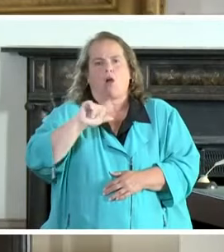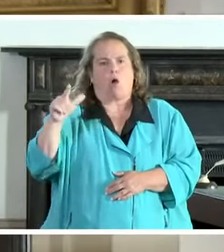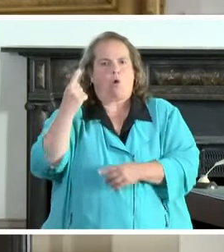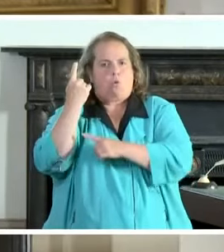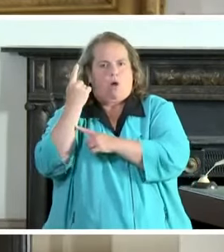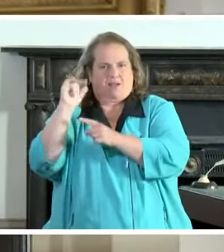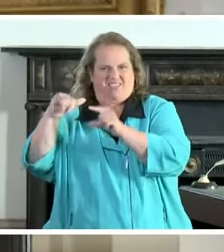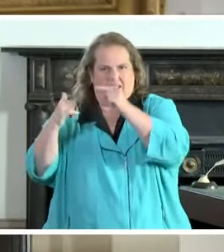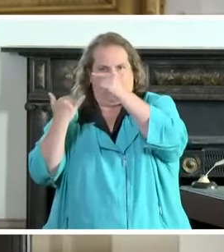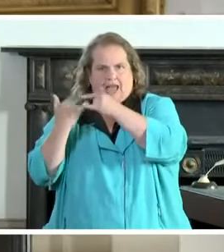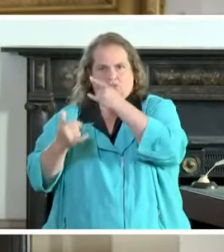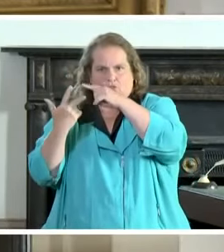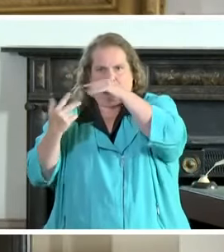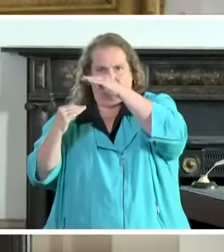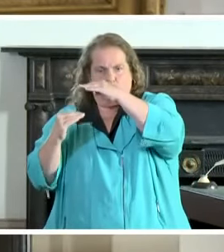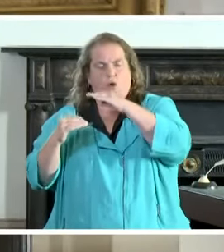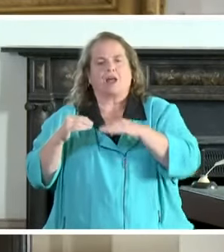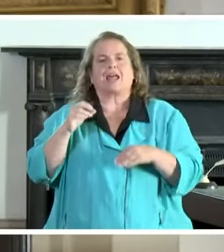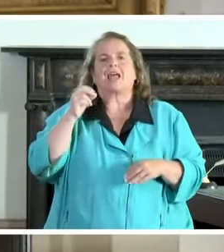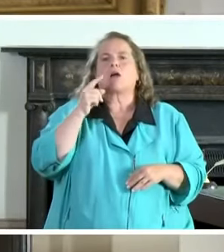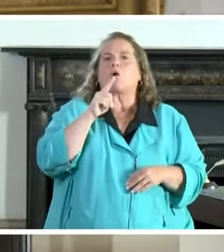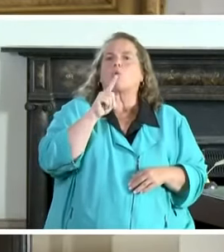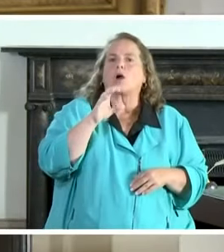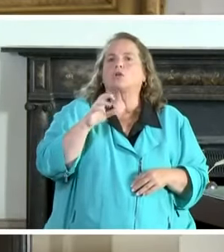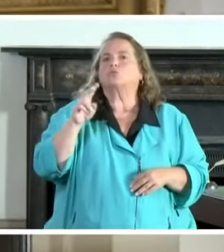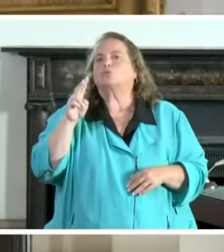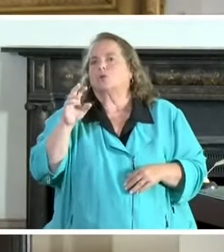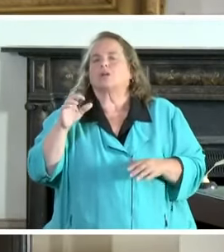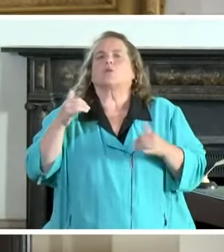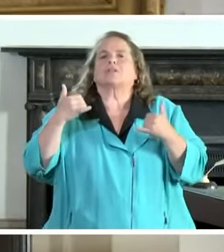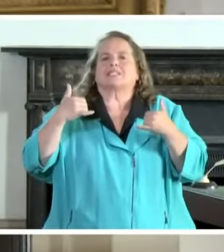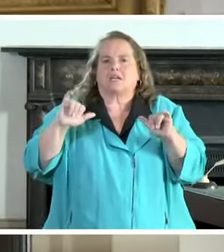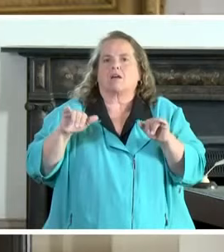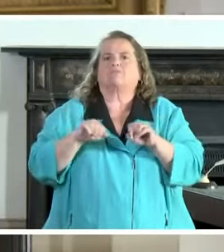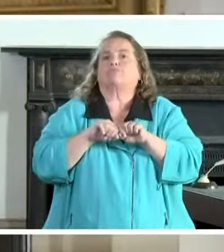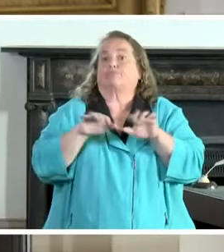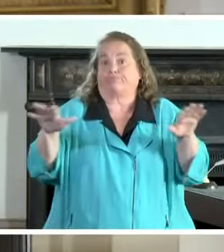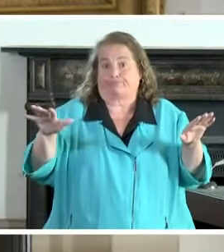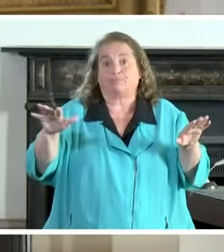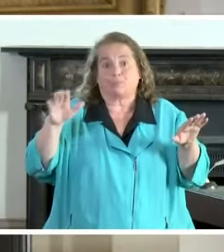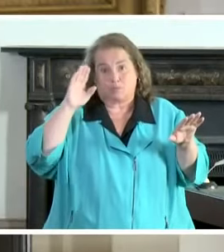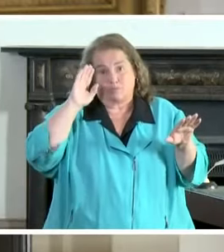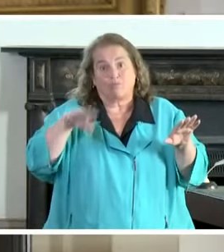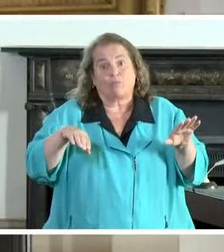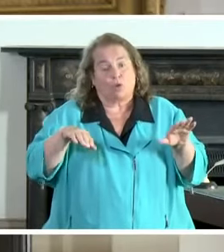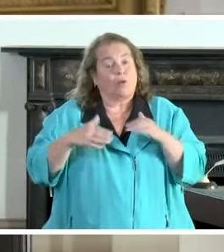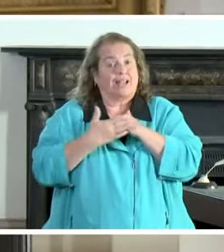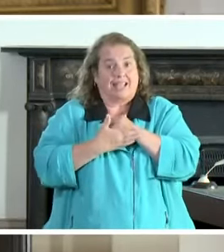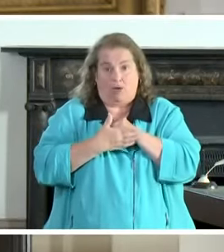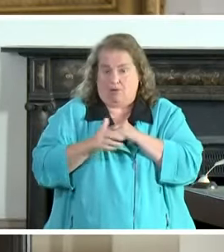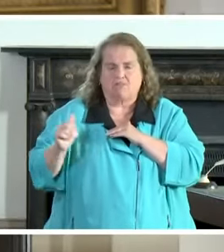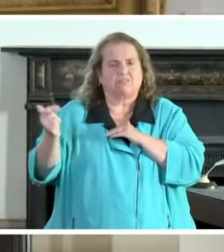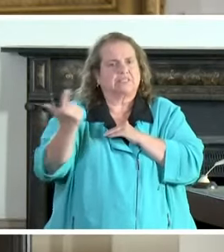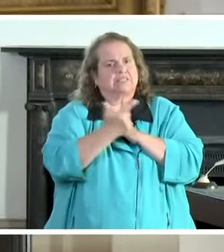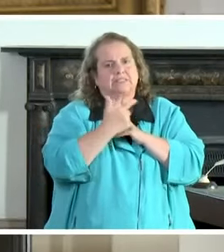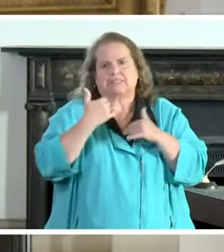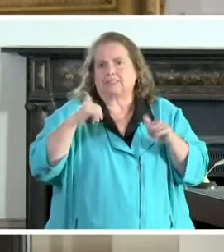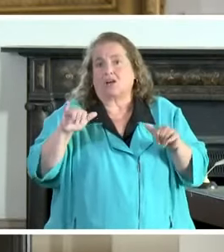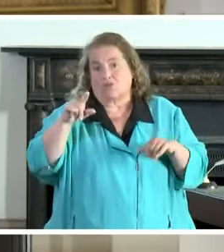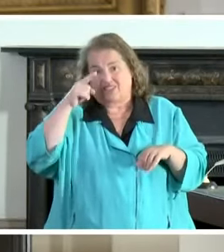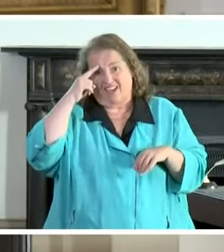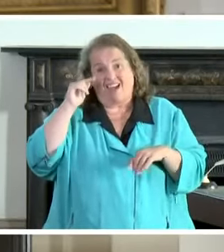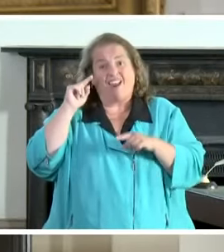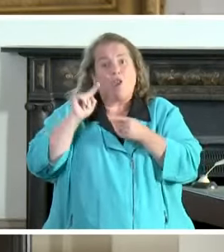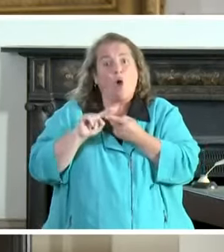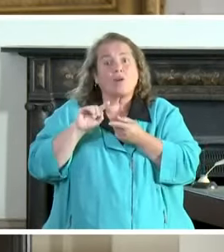where we're in the 200s or even the 100s it's still everywhere they can still spread everywhere so don't take a low number just on a